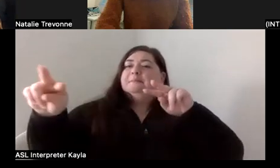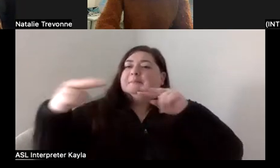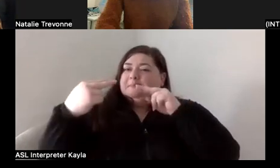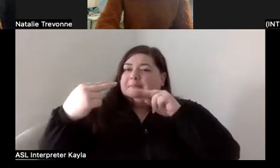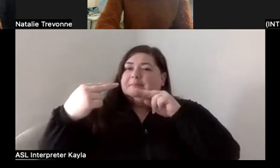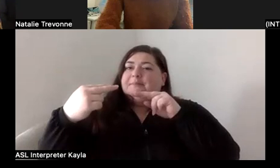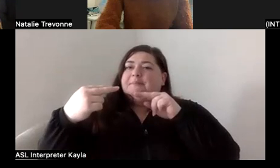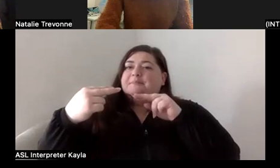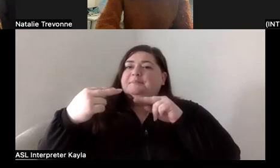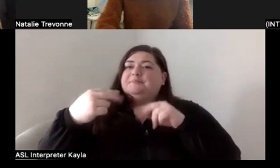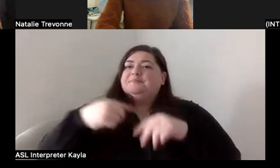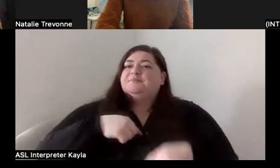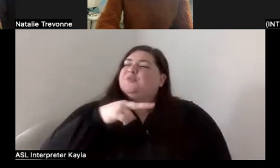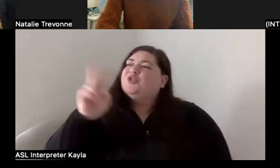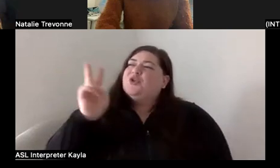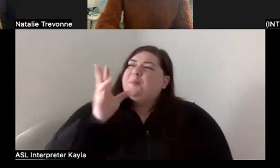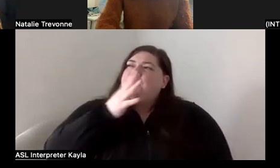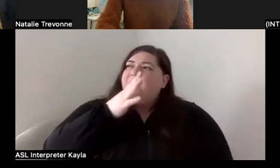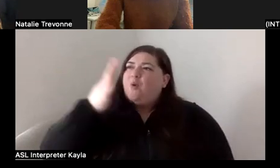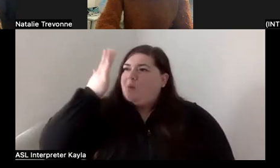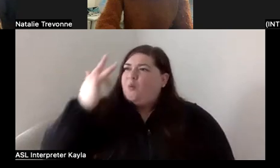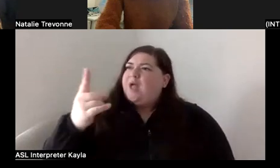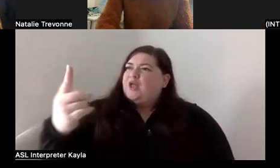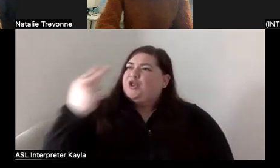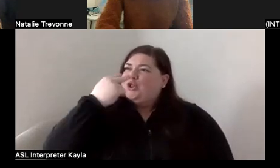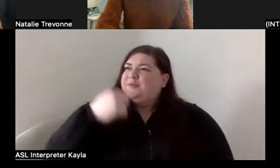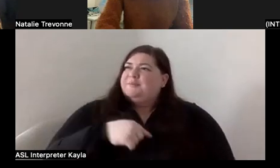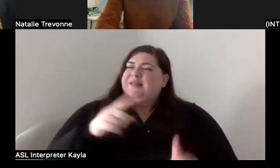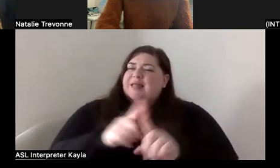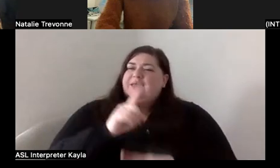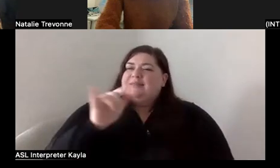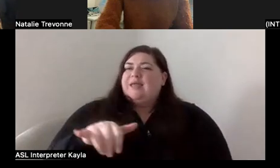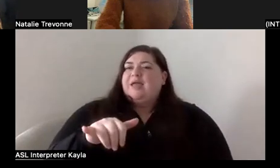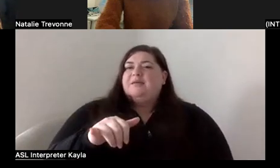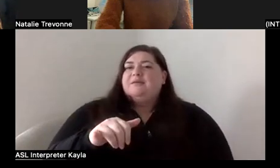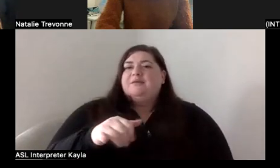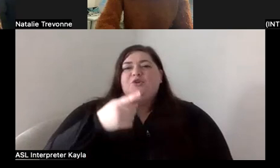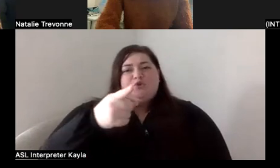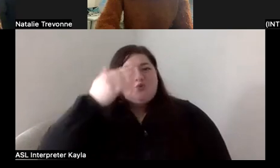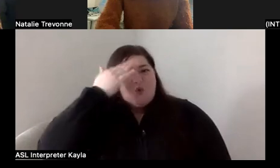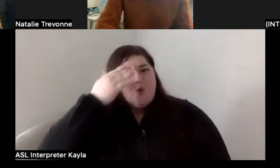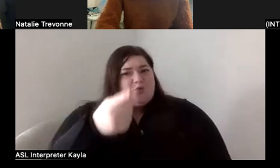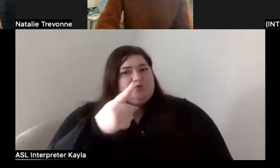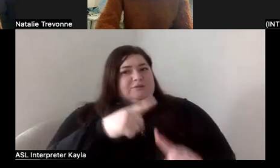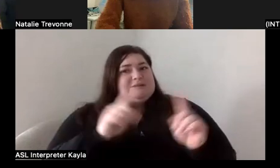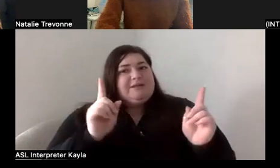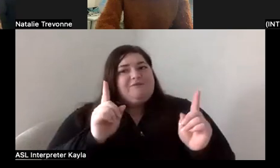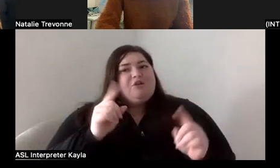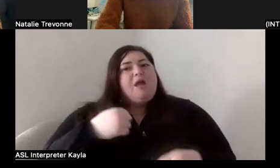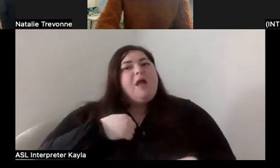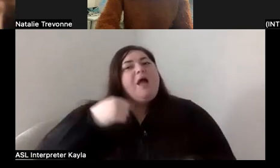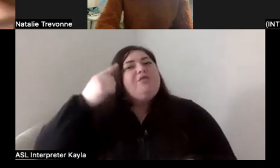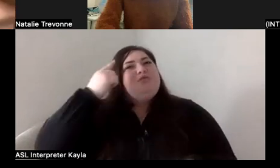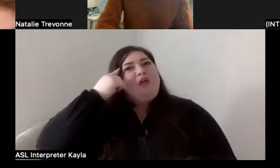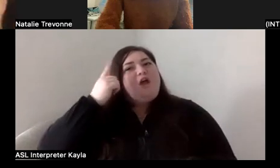And I turned to my mom and I said, why do people look at me the way they do? And she said, well, you know, you're different. And for a second, I thought she